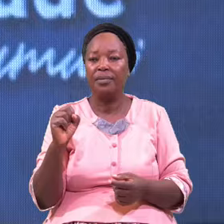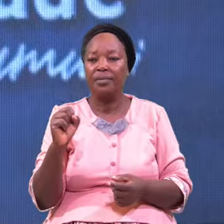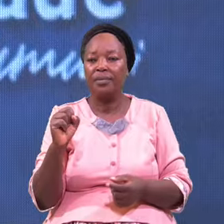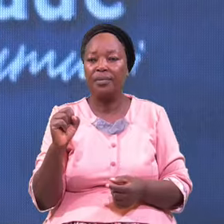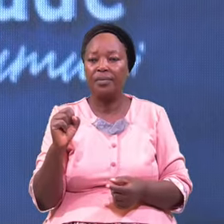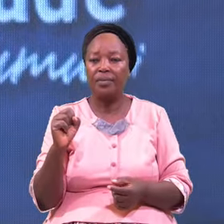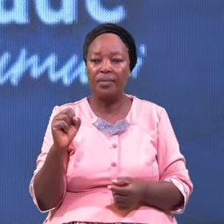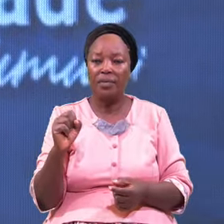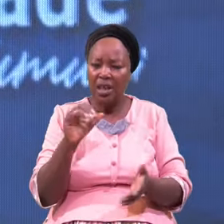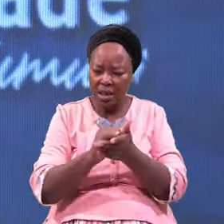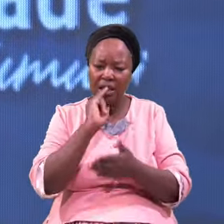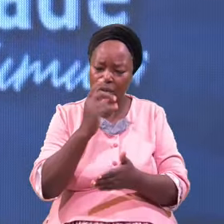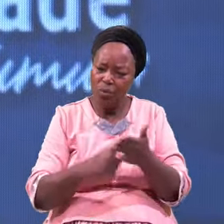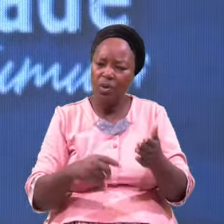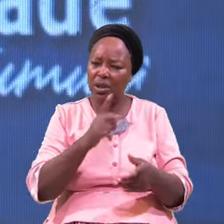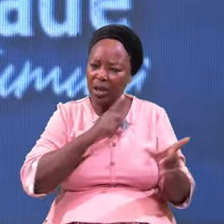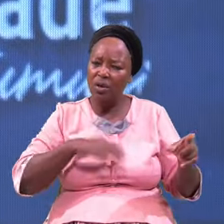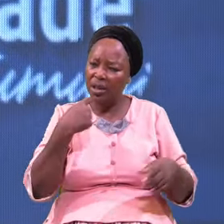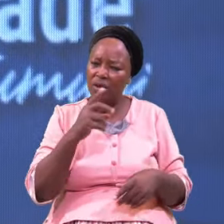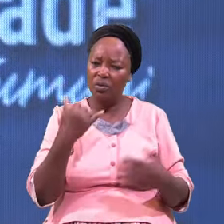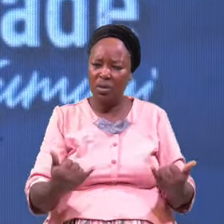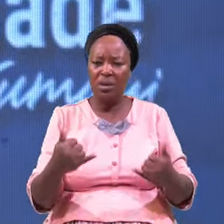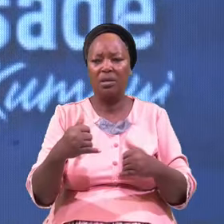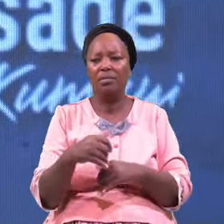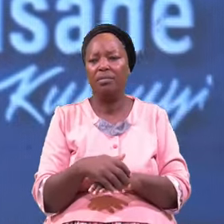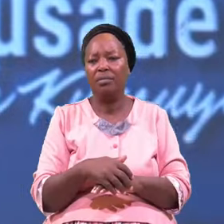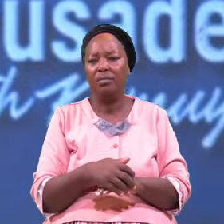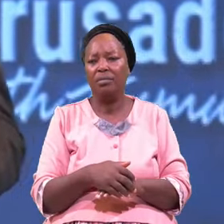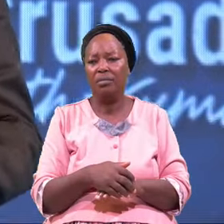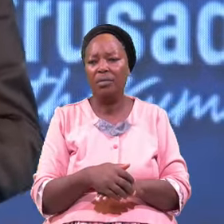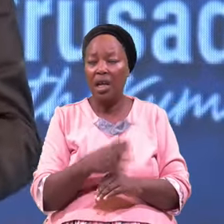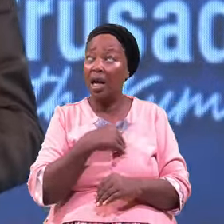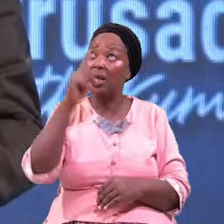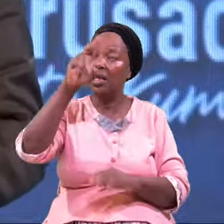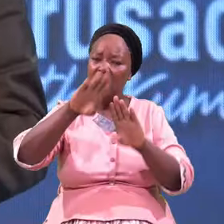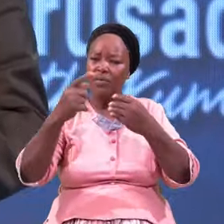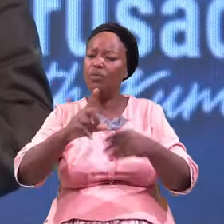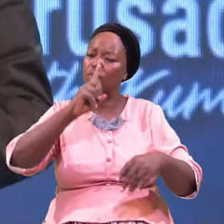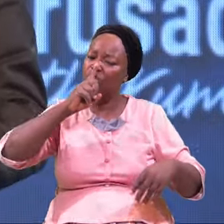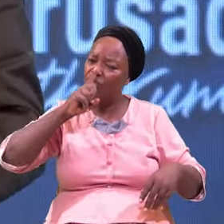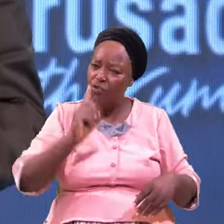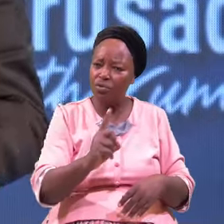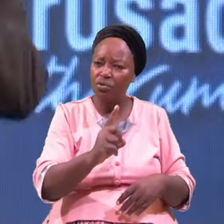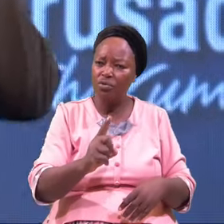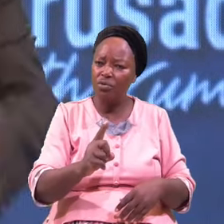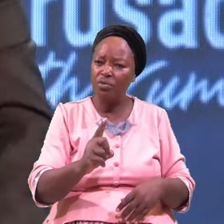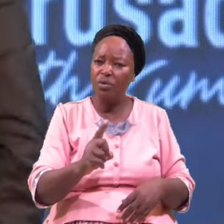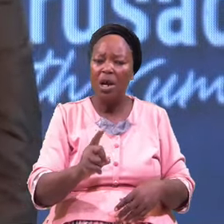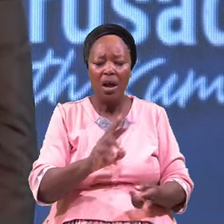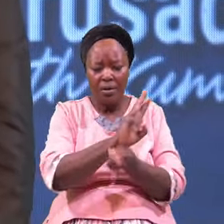That's What He's Telling You Now And He Gives You Genuine And True